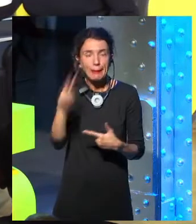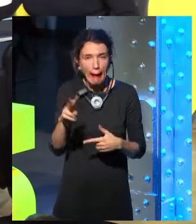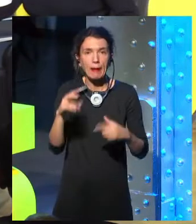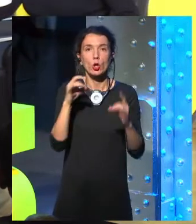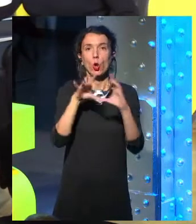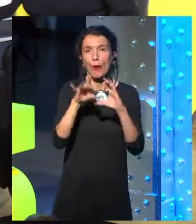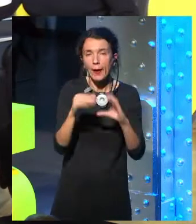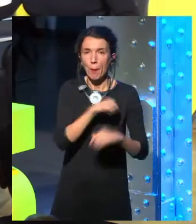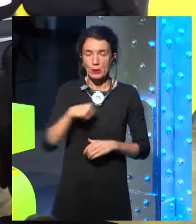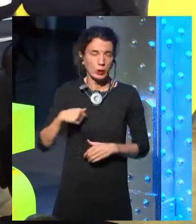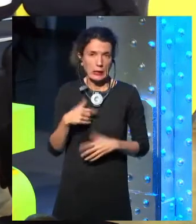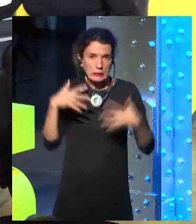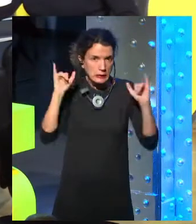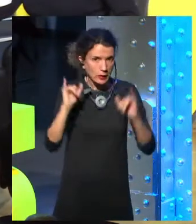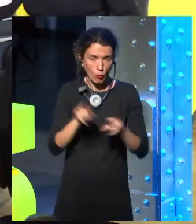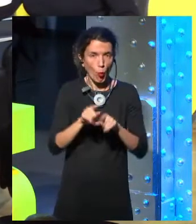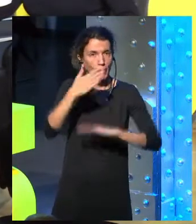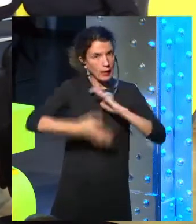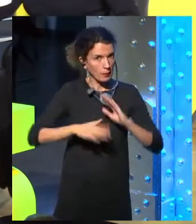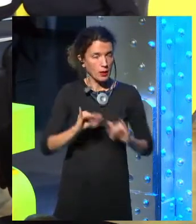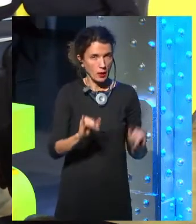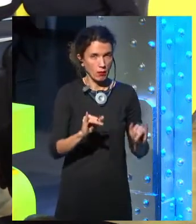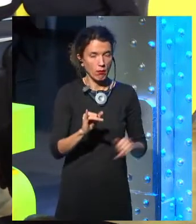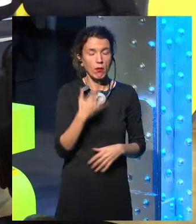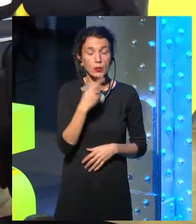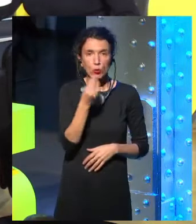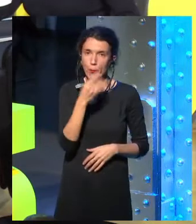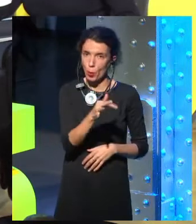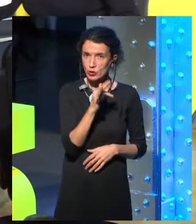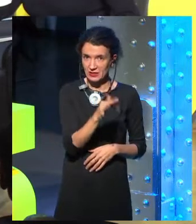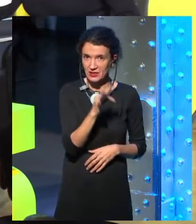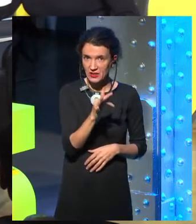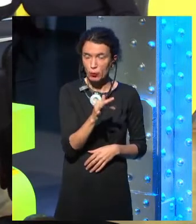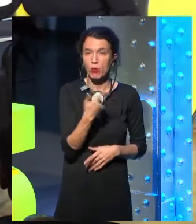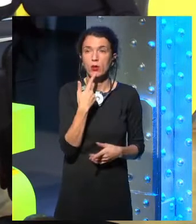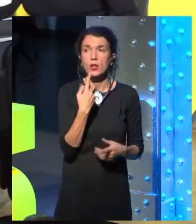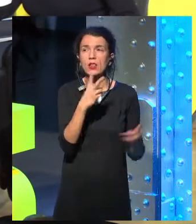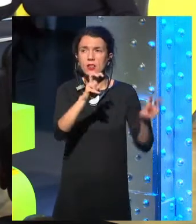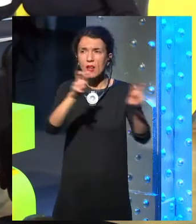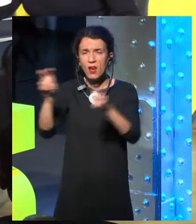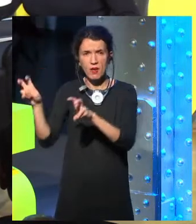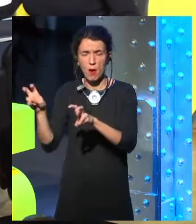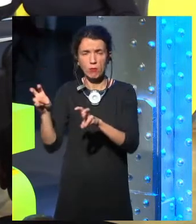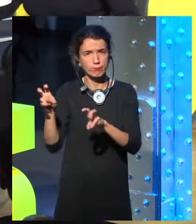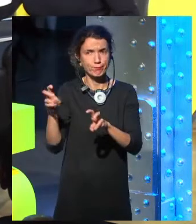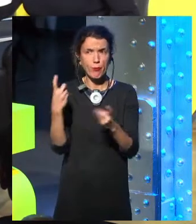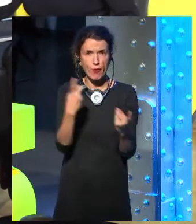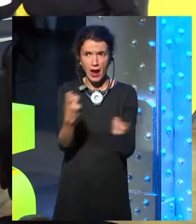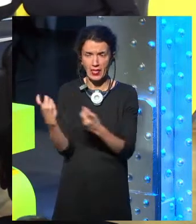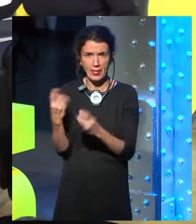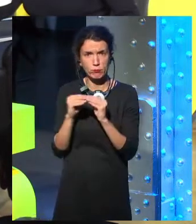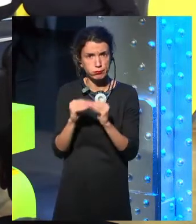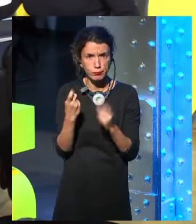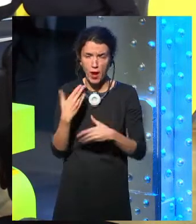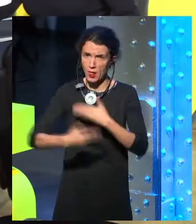nice. But there's a lot of these issues that we have to really deal with. And I'm concerned as long as we keep